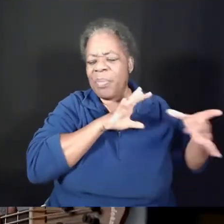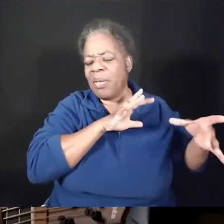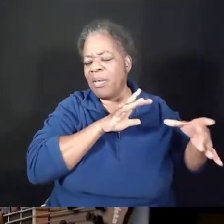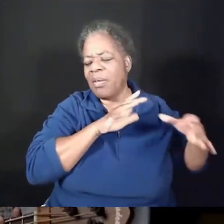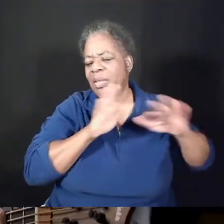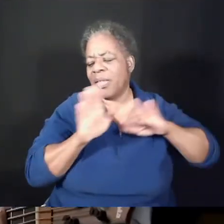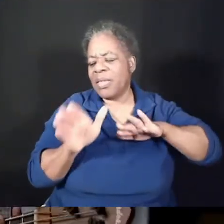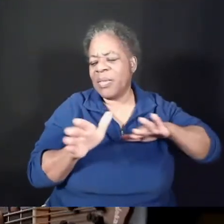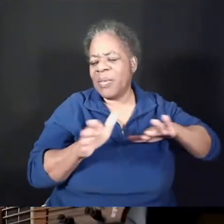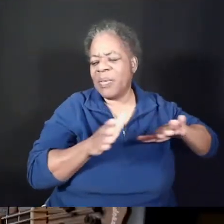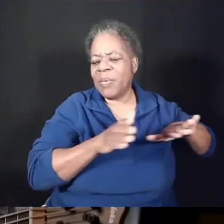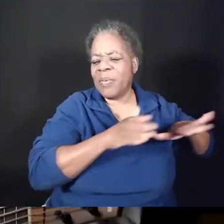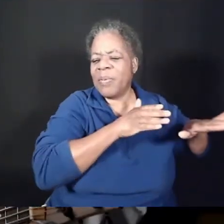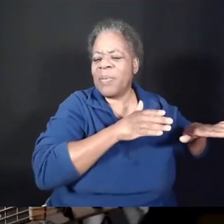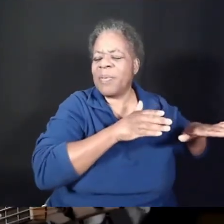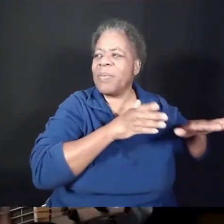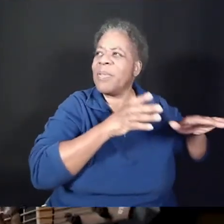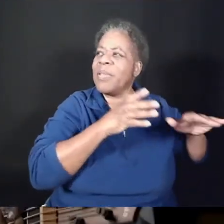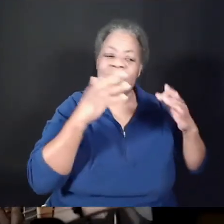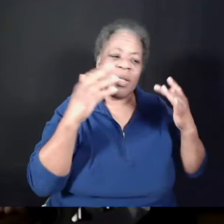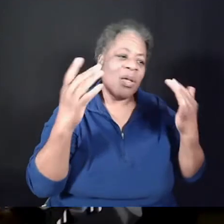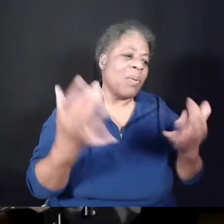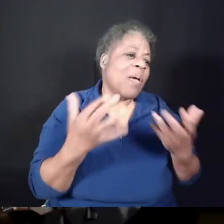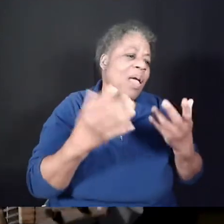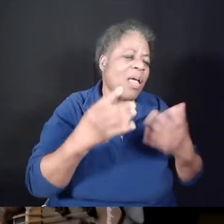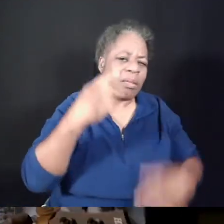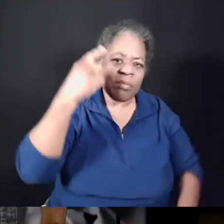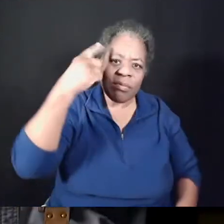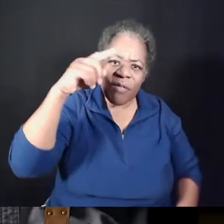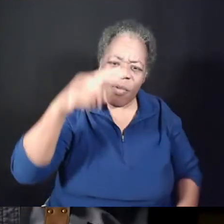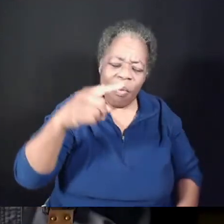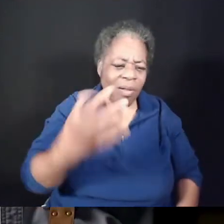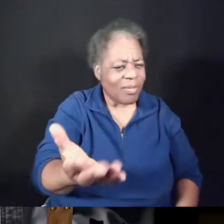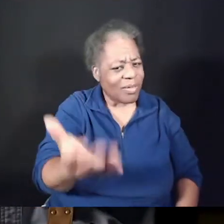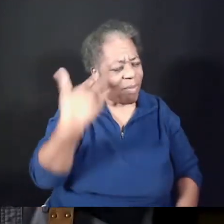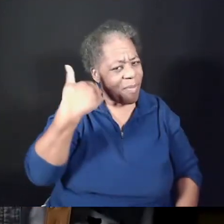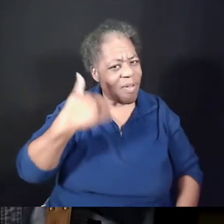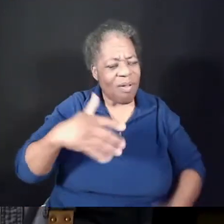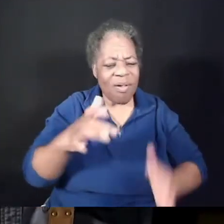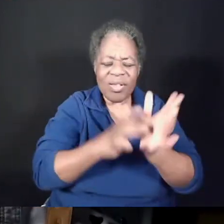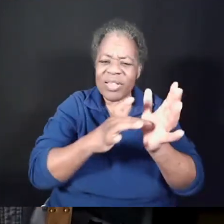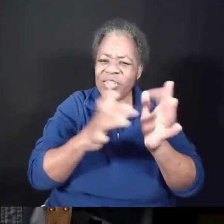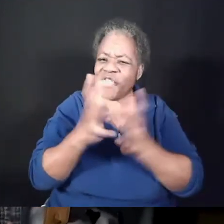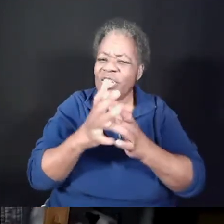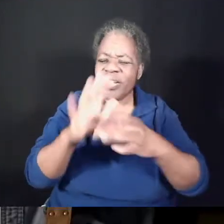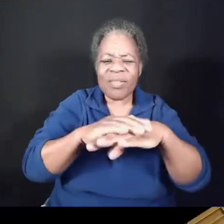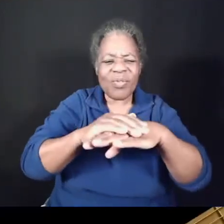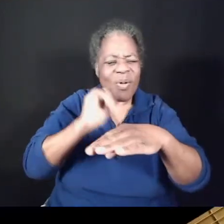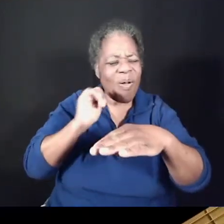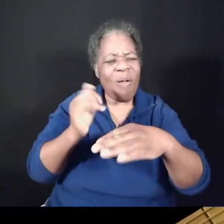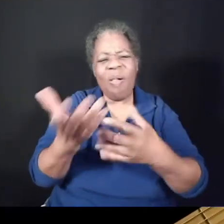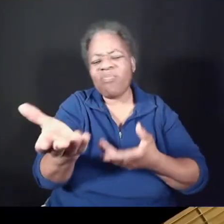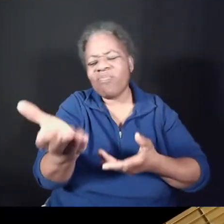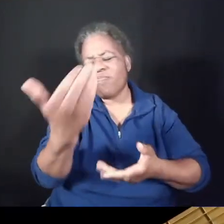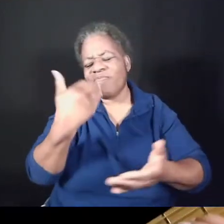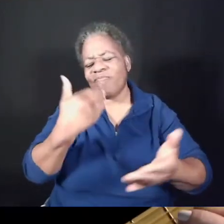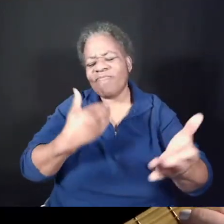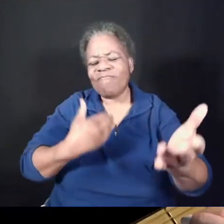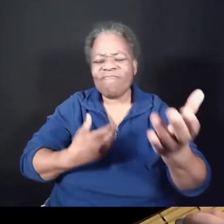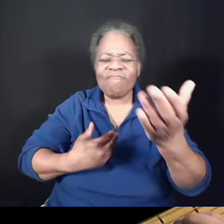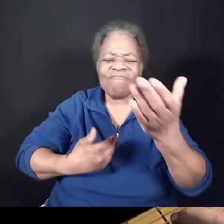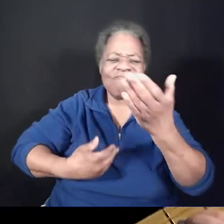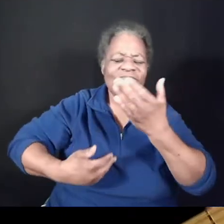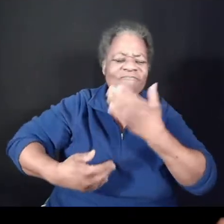there's no reason to wait. Because Jesus is calling. He's calling you